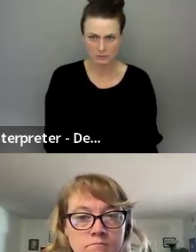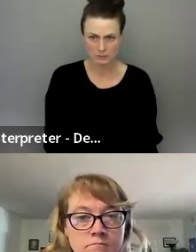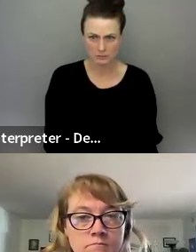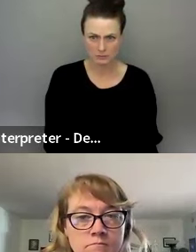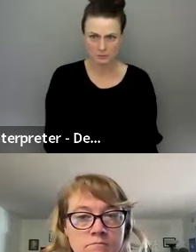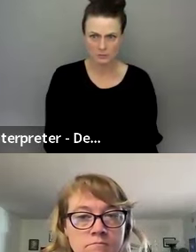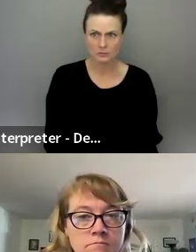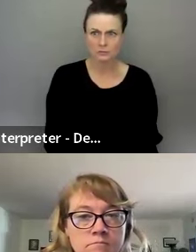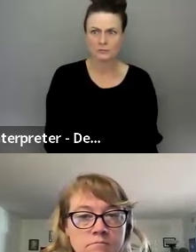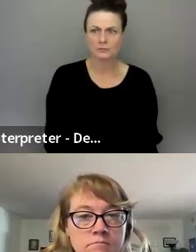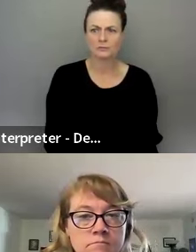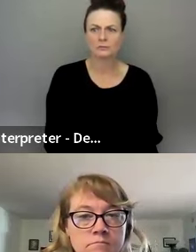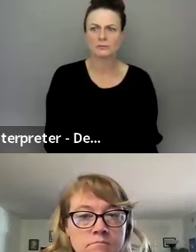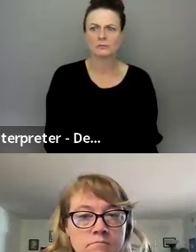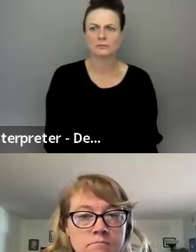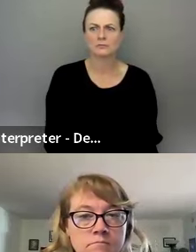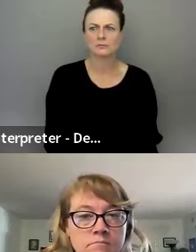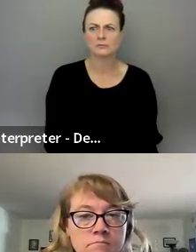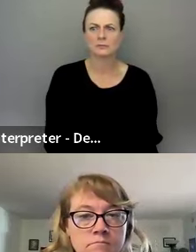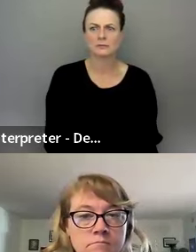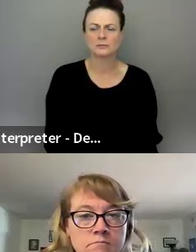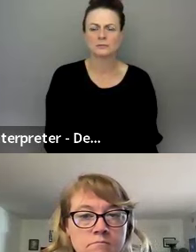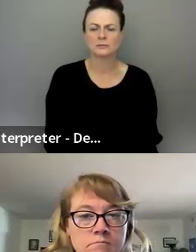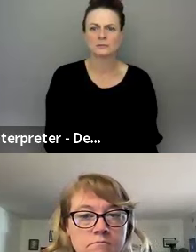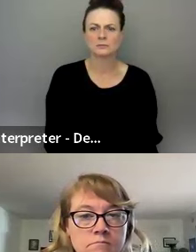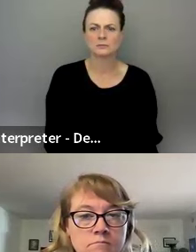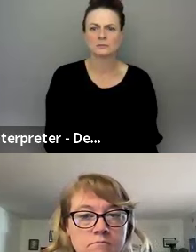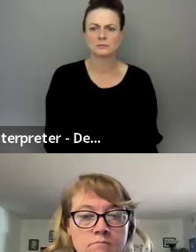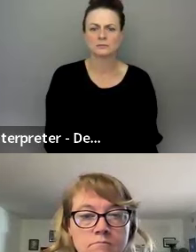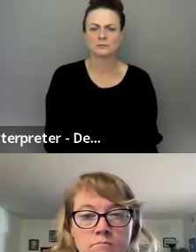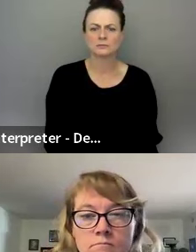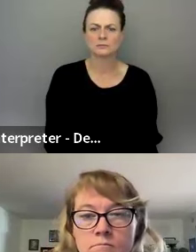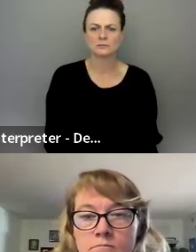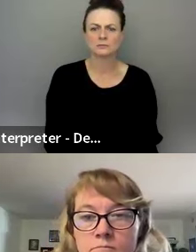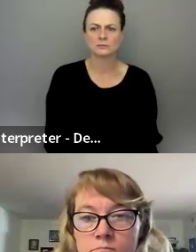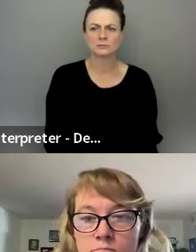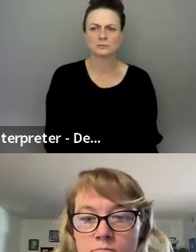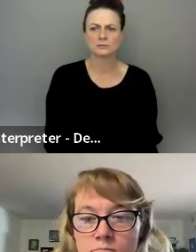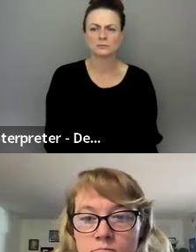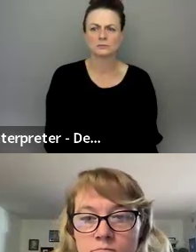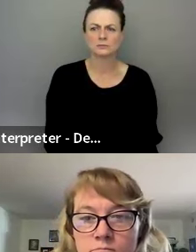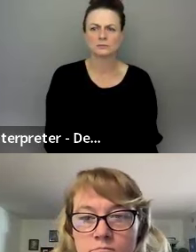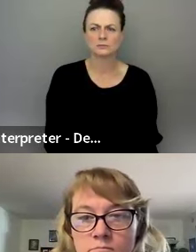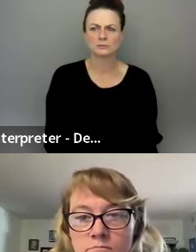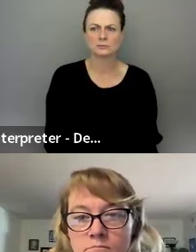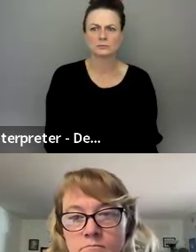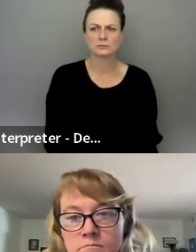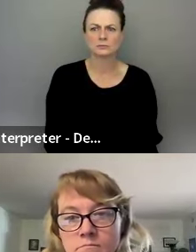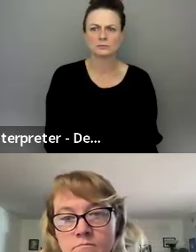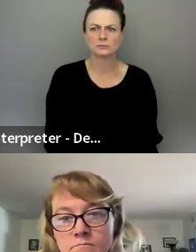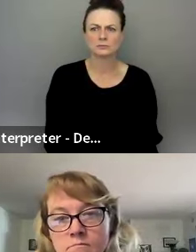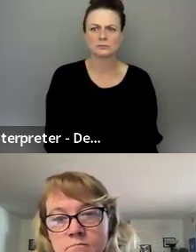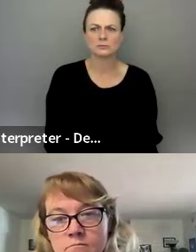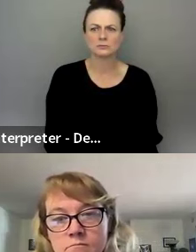Uh, no, uh, no, I'm, uh, this is, uh, with, um, Anastasia and, uh, uh, you know,